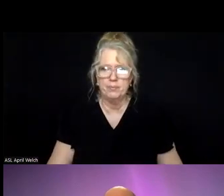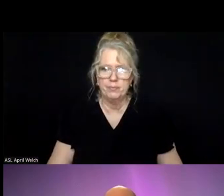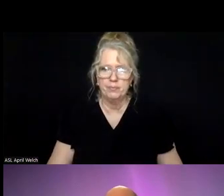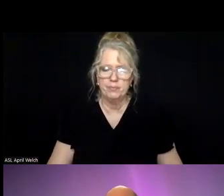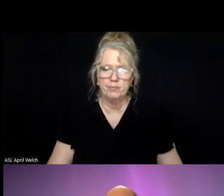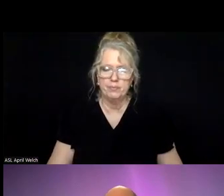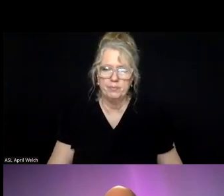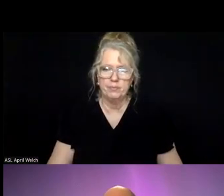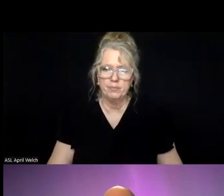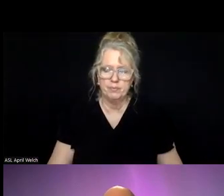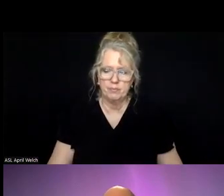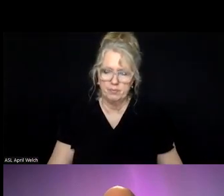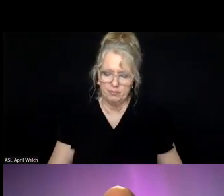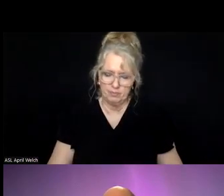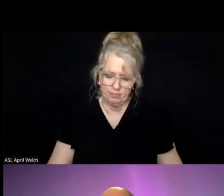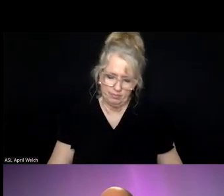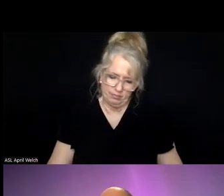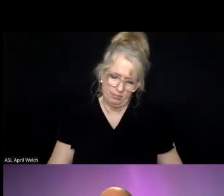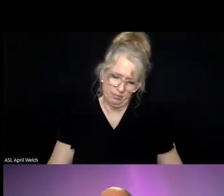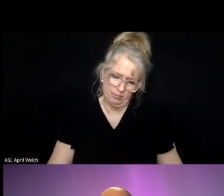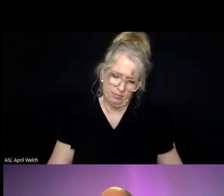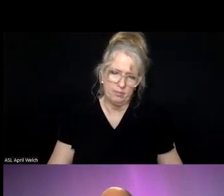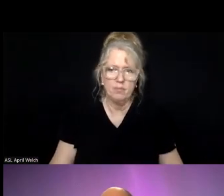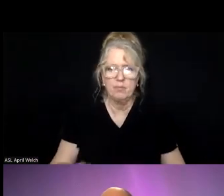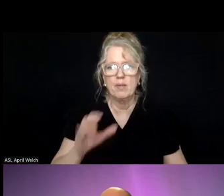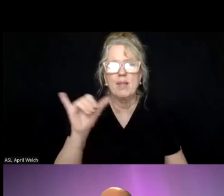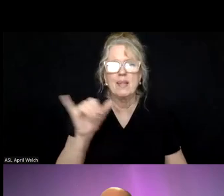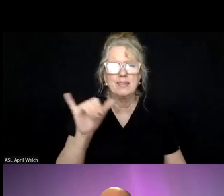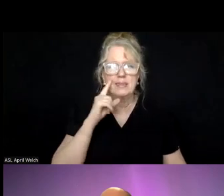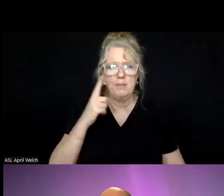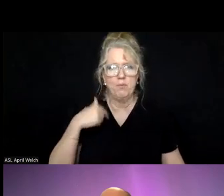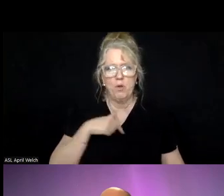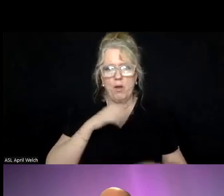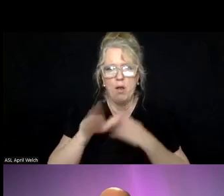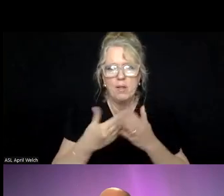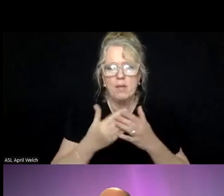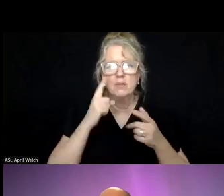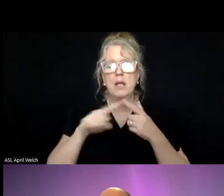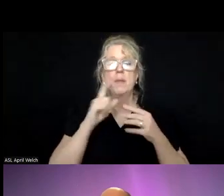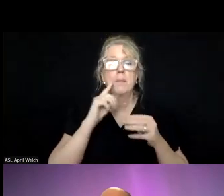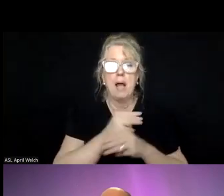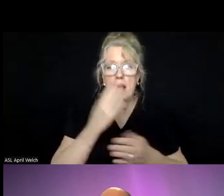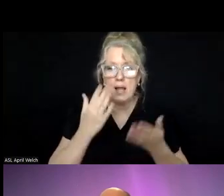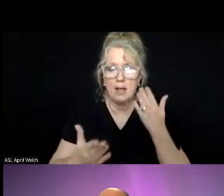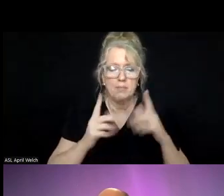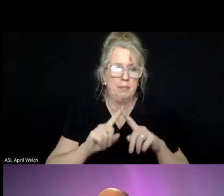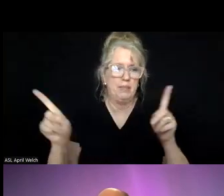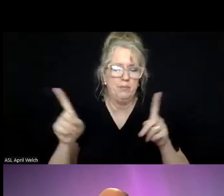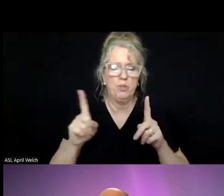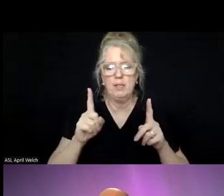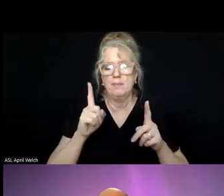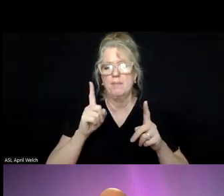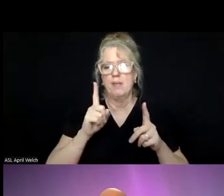And that's really, I think the same for all of us in one way or another, even though the math may be different, the inputs are,